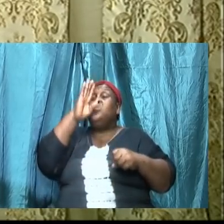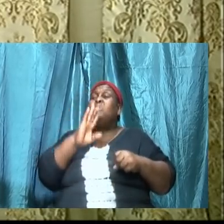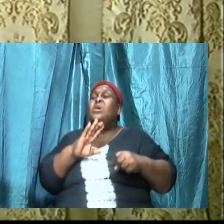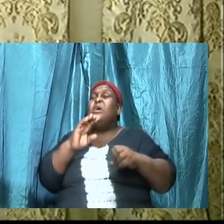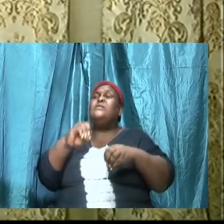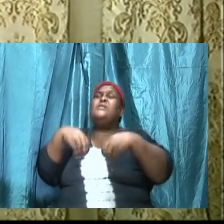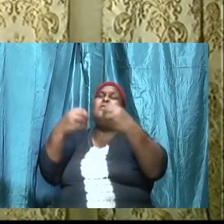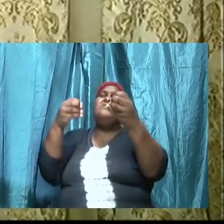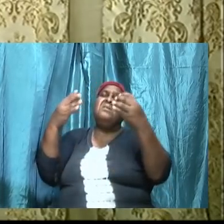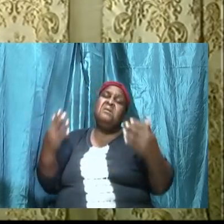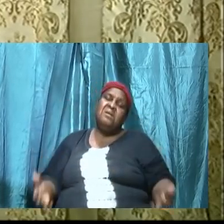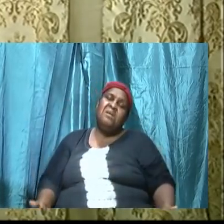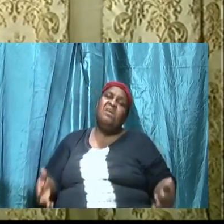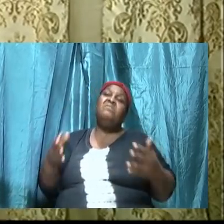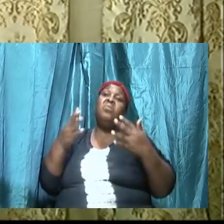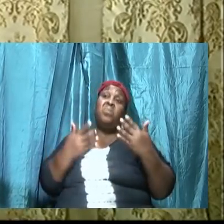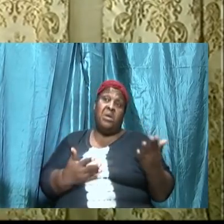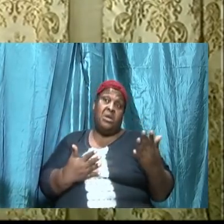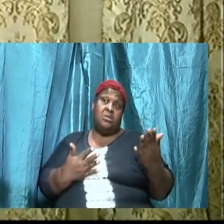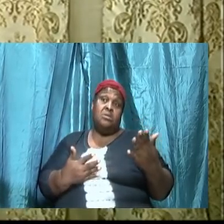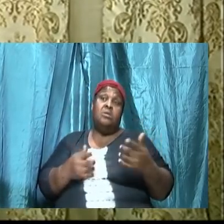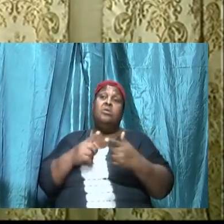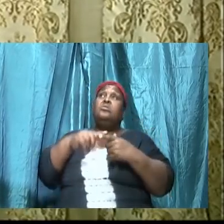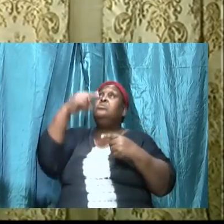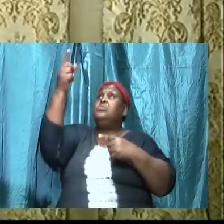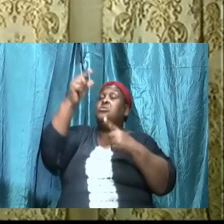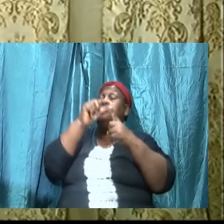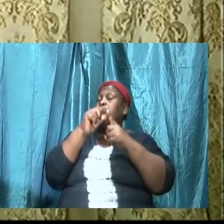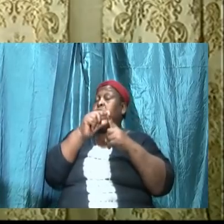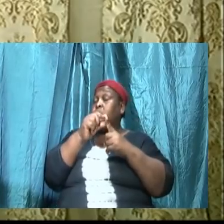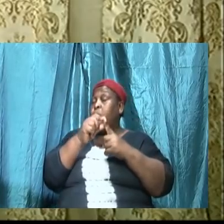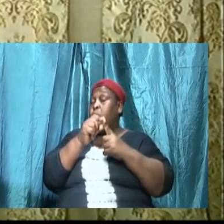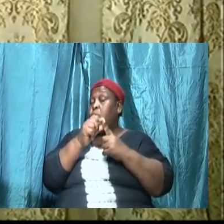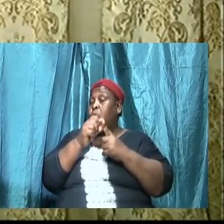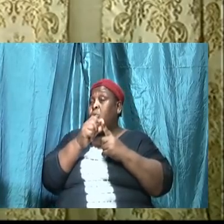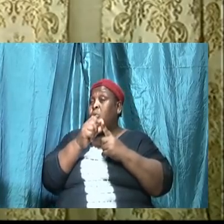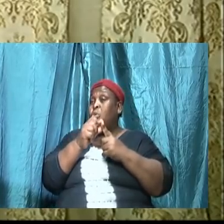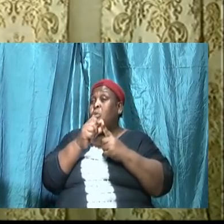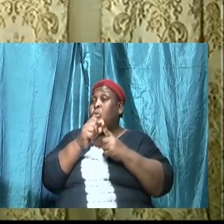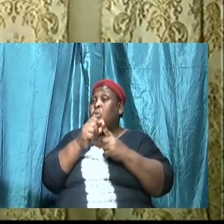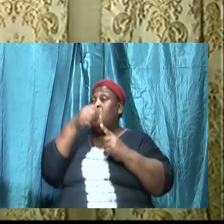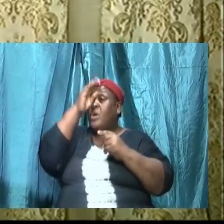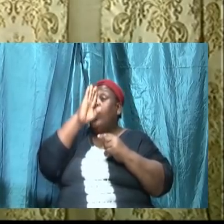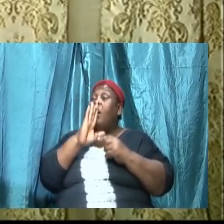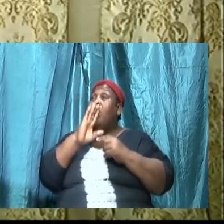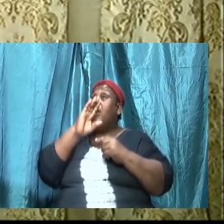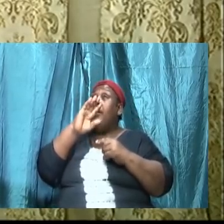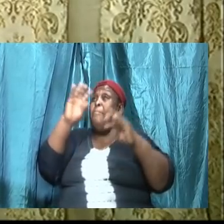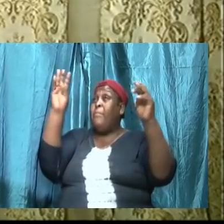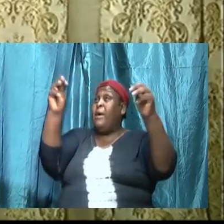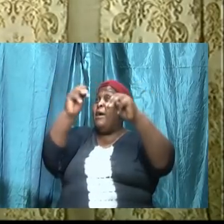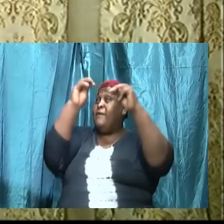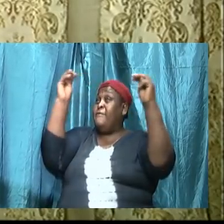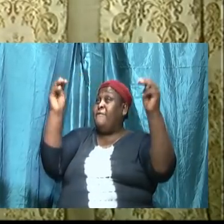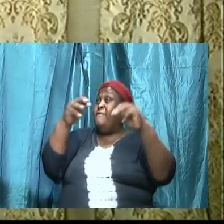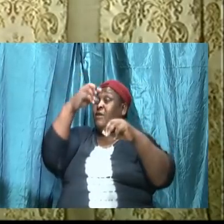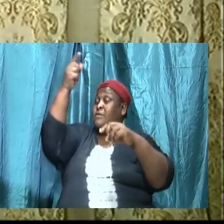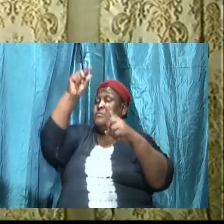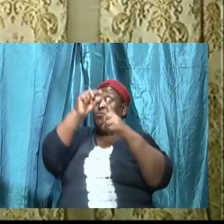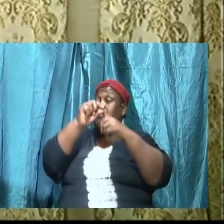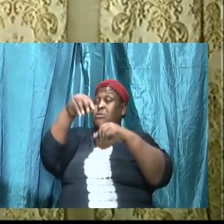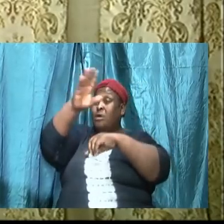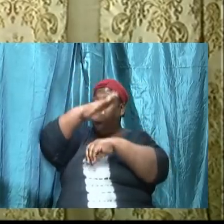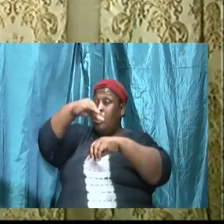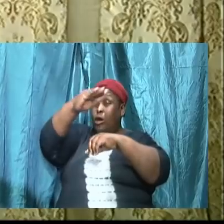to his word. Just as we said earlier, his word, he magnifies above his name.